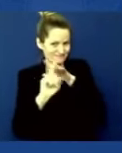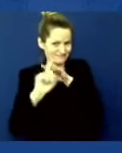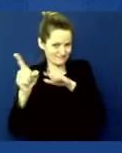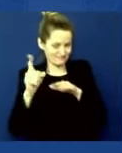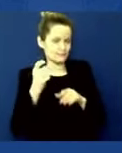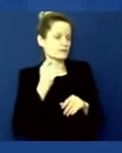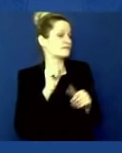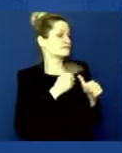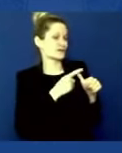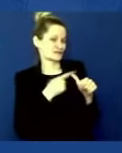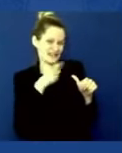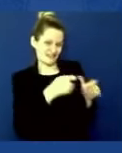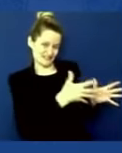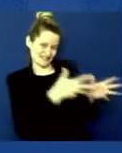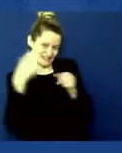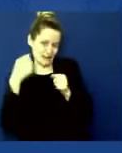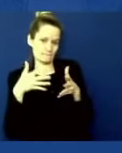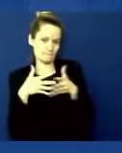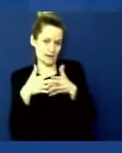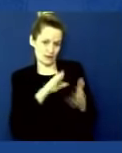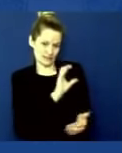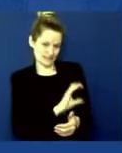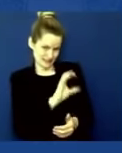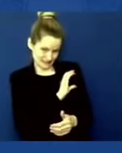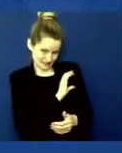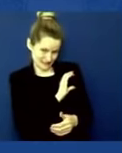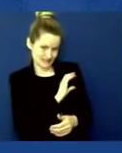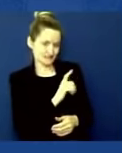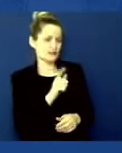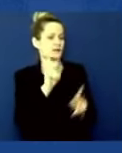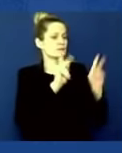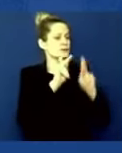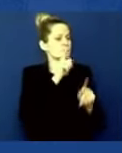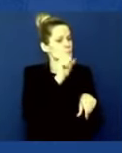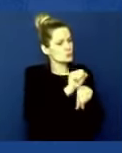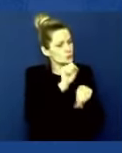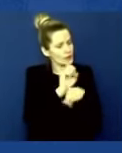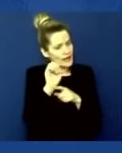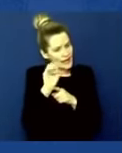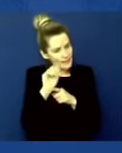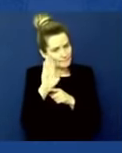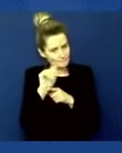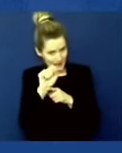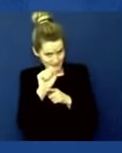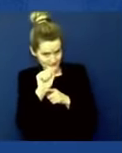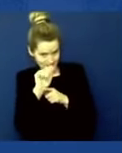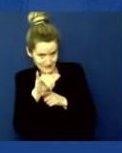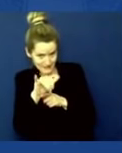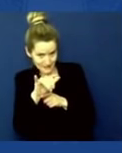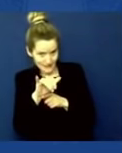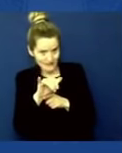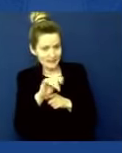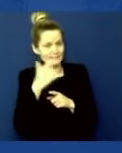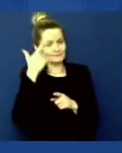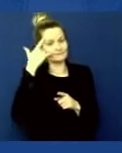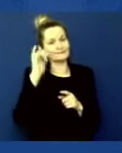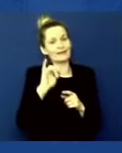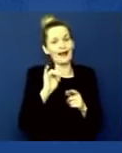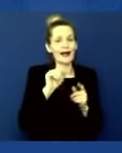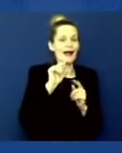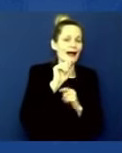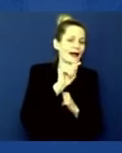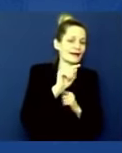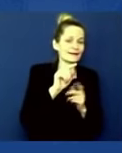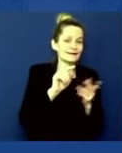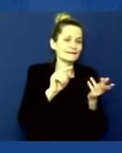who worked in the embassies and personnel with our allies, as well as the Afghans who helped them and worked in those embassies,